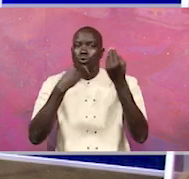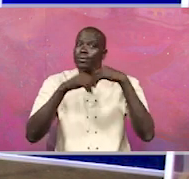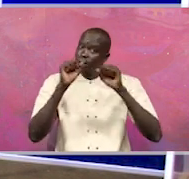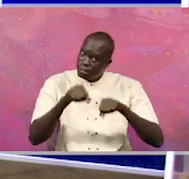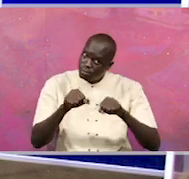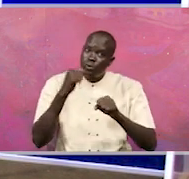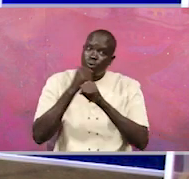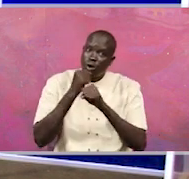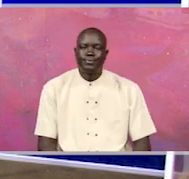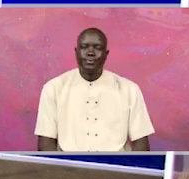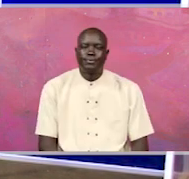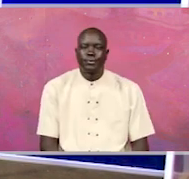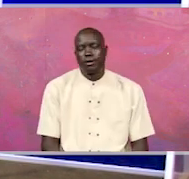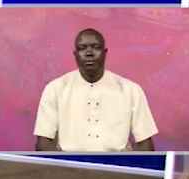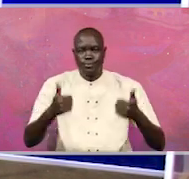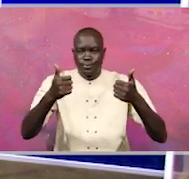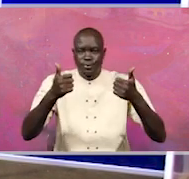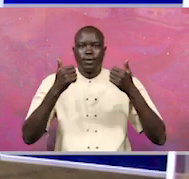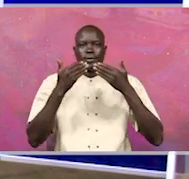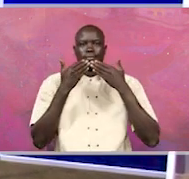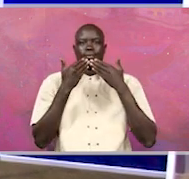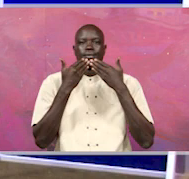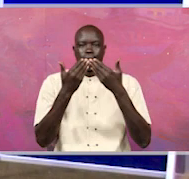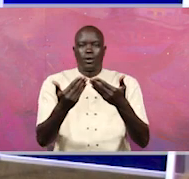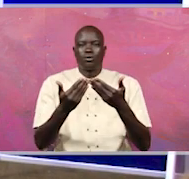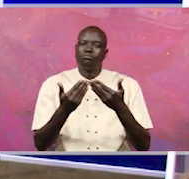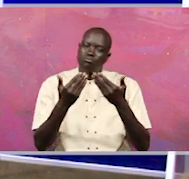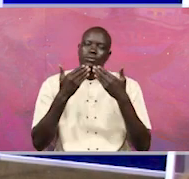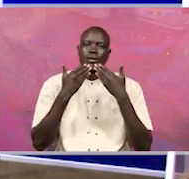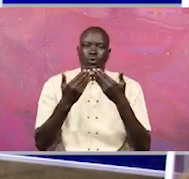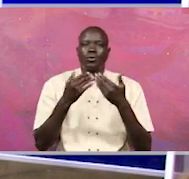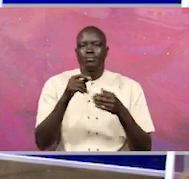if they are even working. Thank you very much, Mr. Moderator.